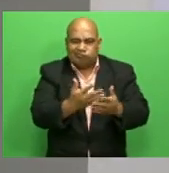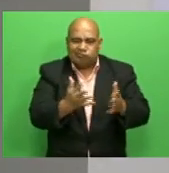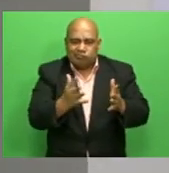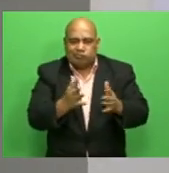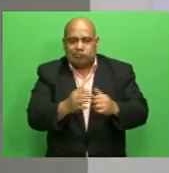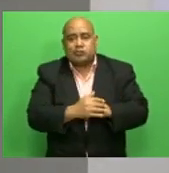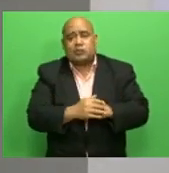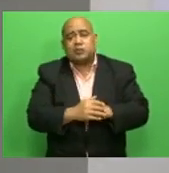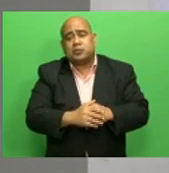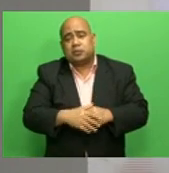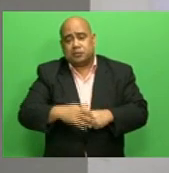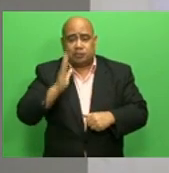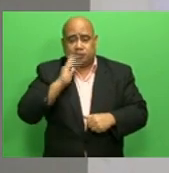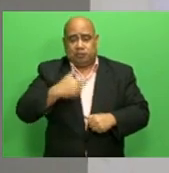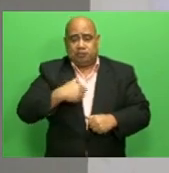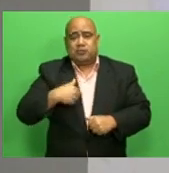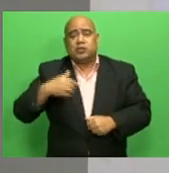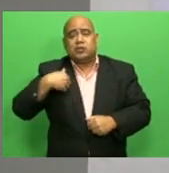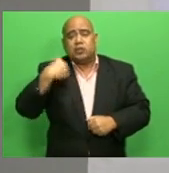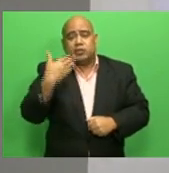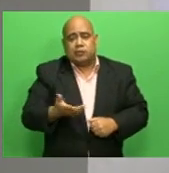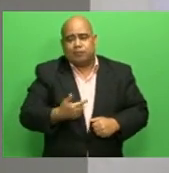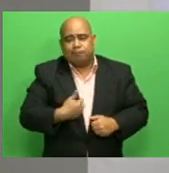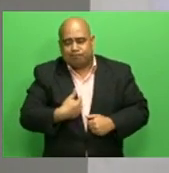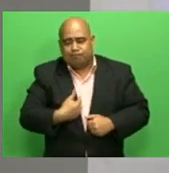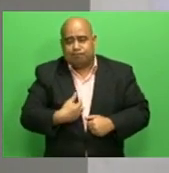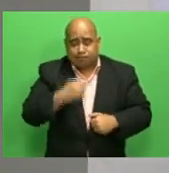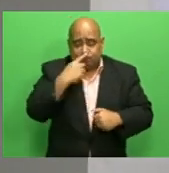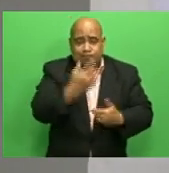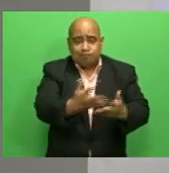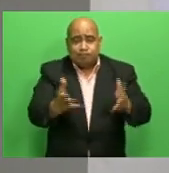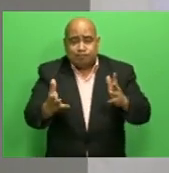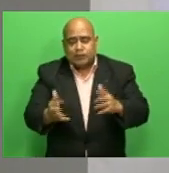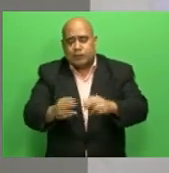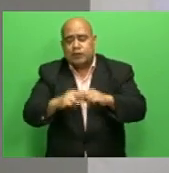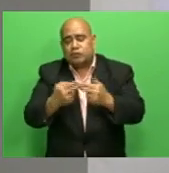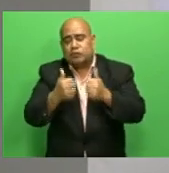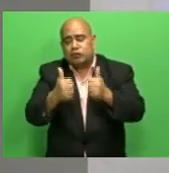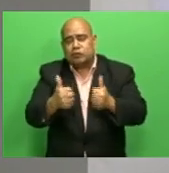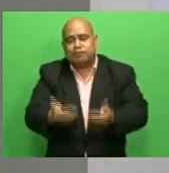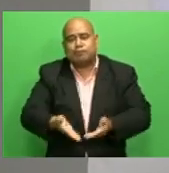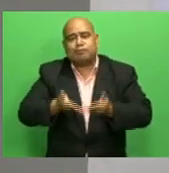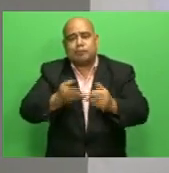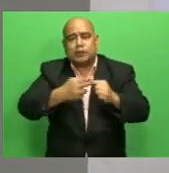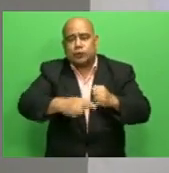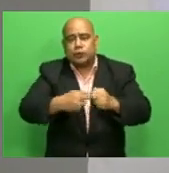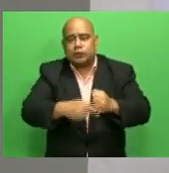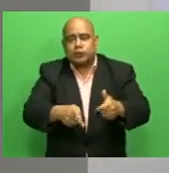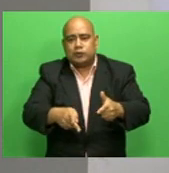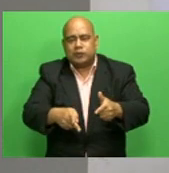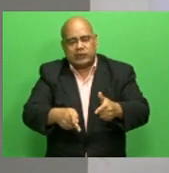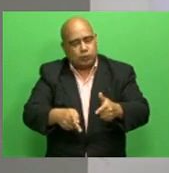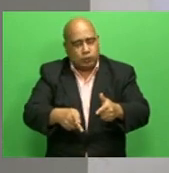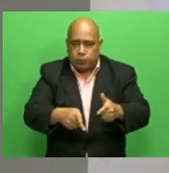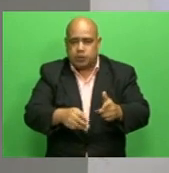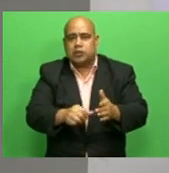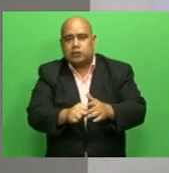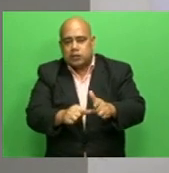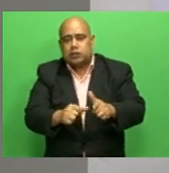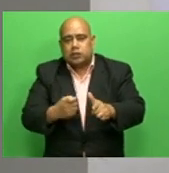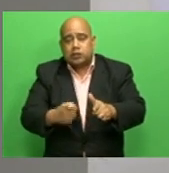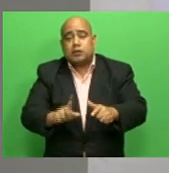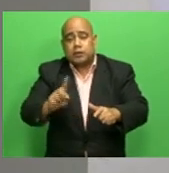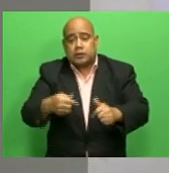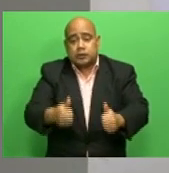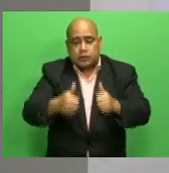always want to be giving good news, but it's not always the case. The good results, you know,